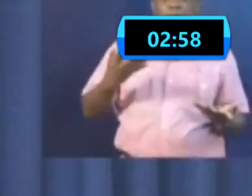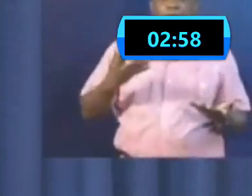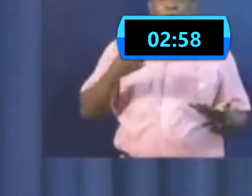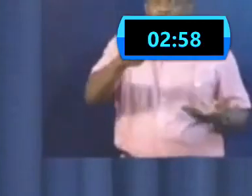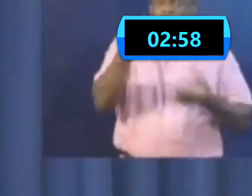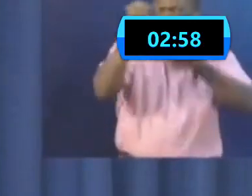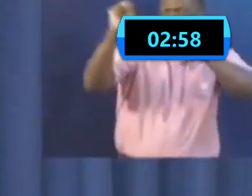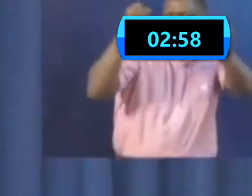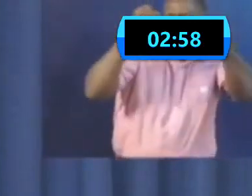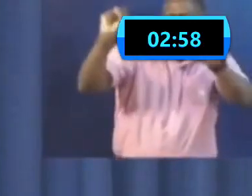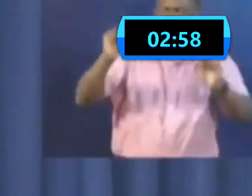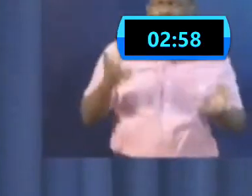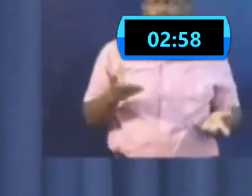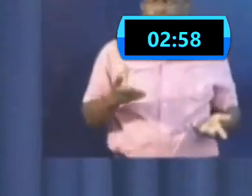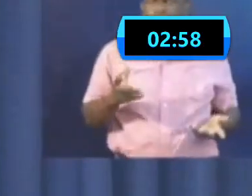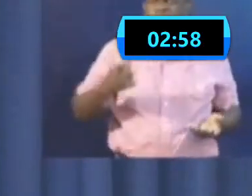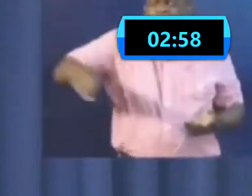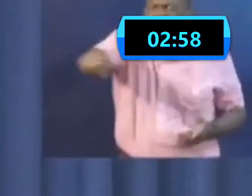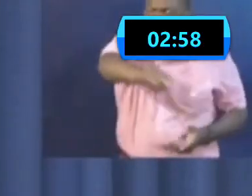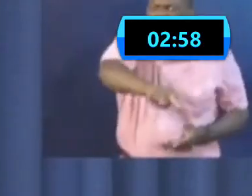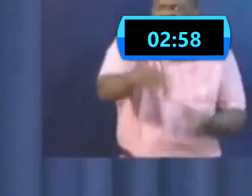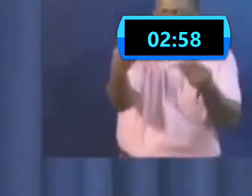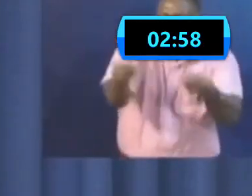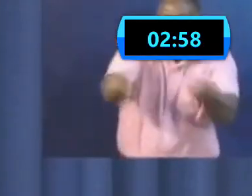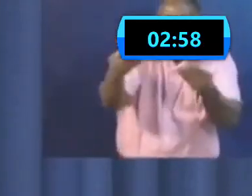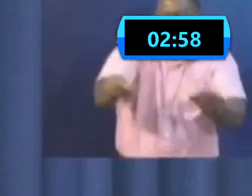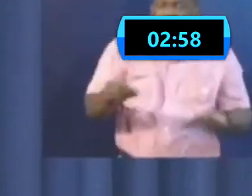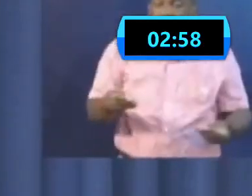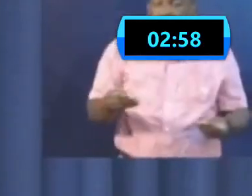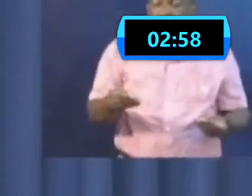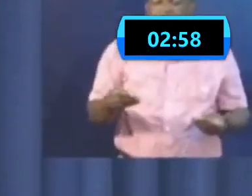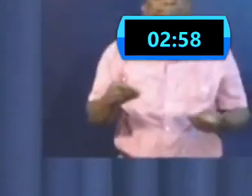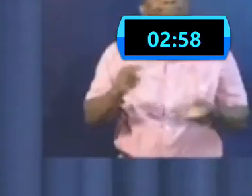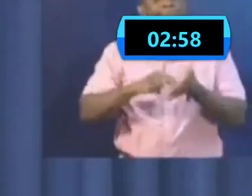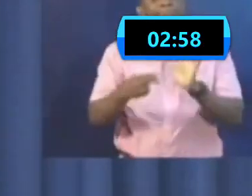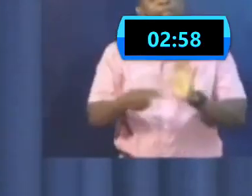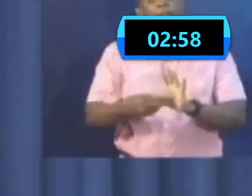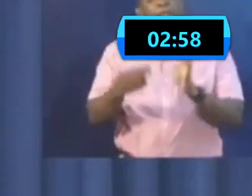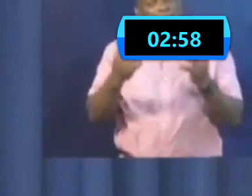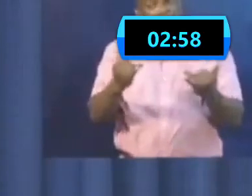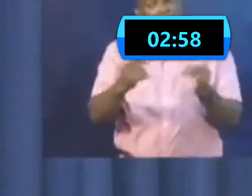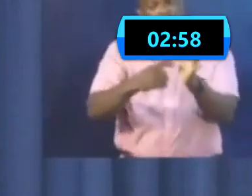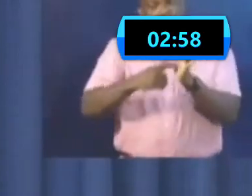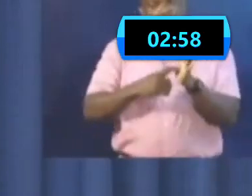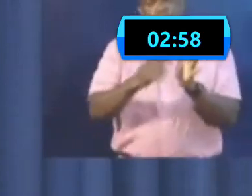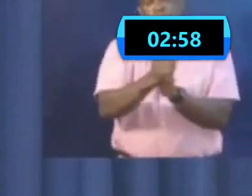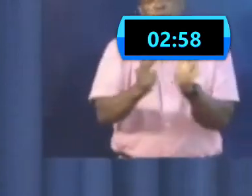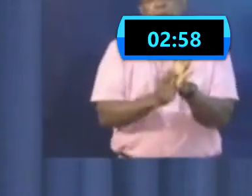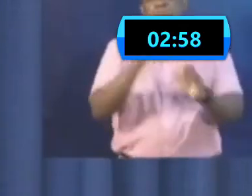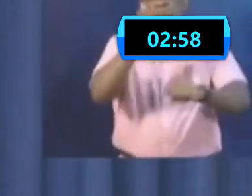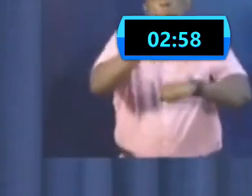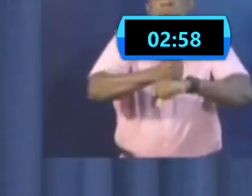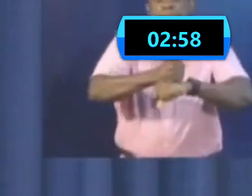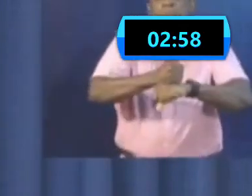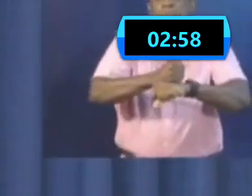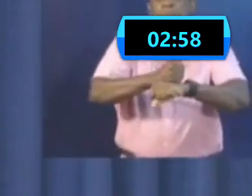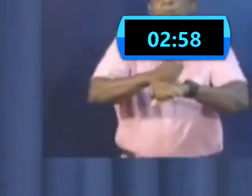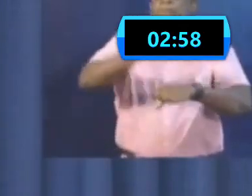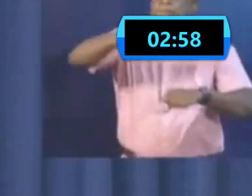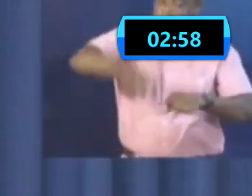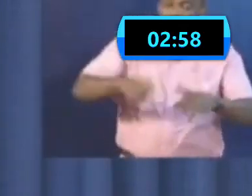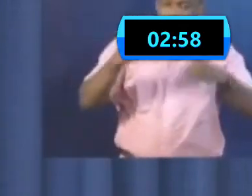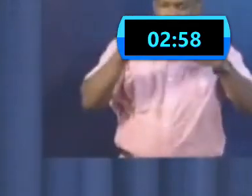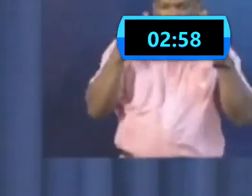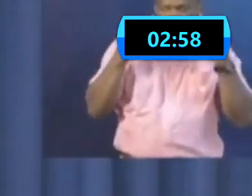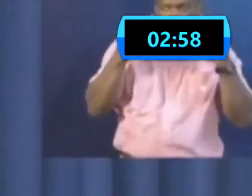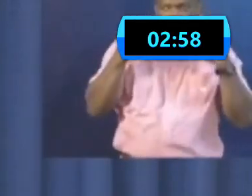when we said wear masks, quite a number of persons were masks weren't available. We set about to make masks available. And it is now,